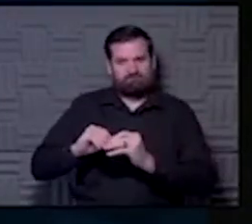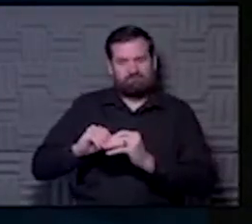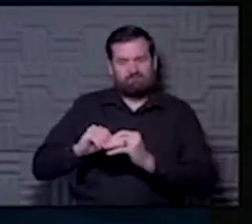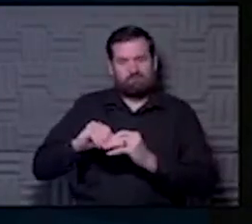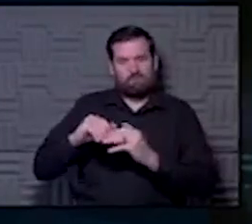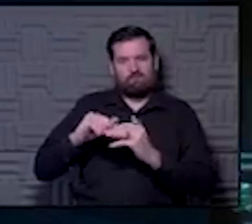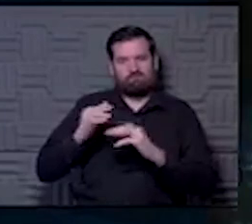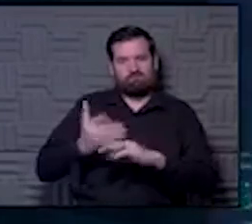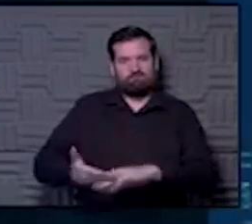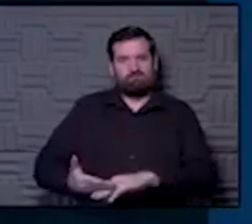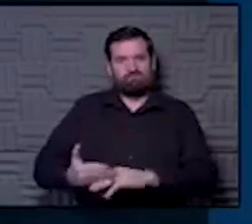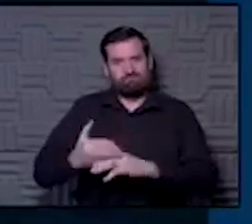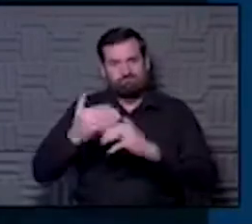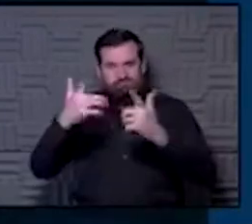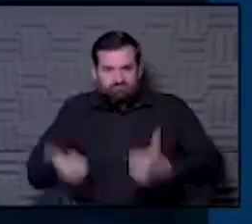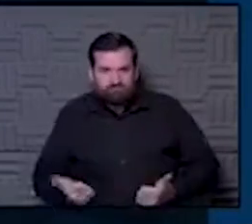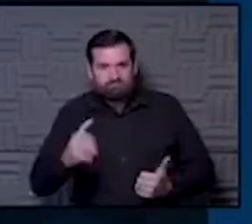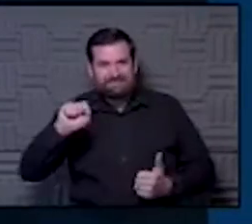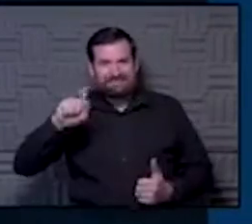found on that screening mammogram.